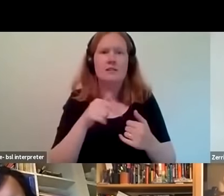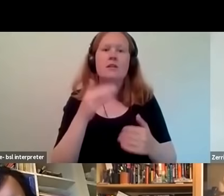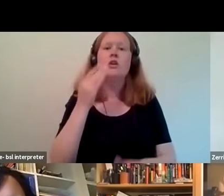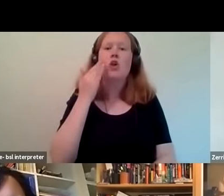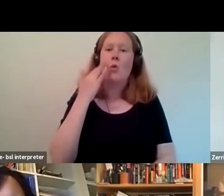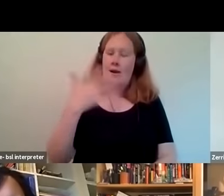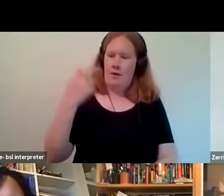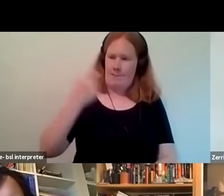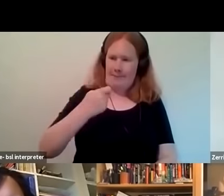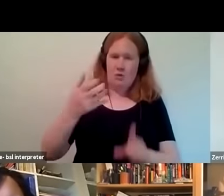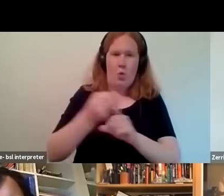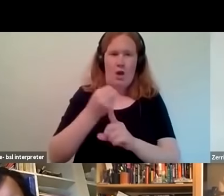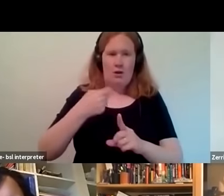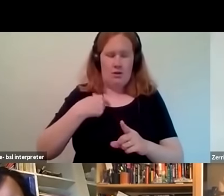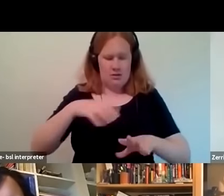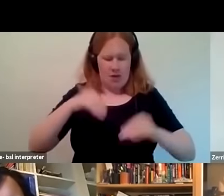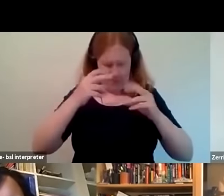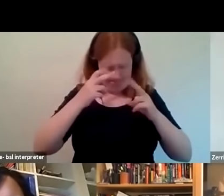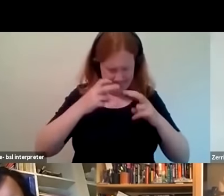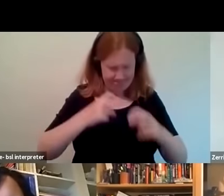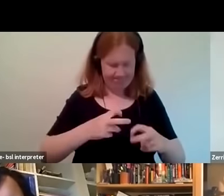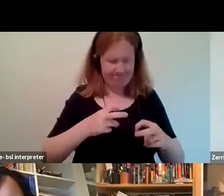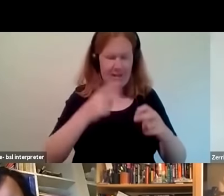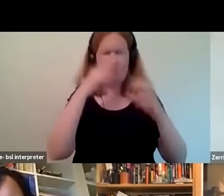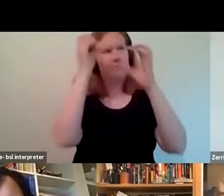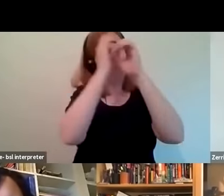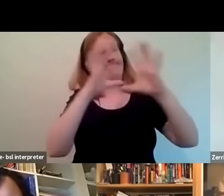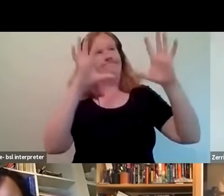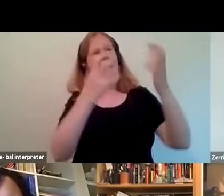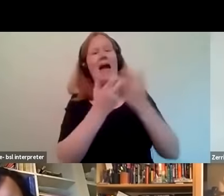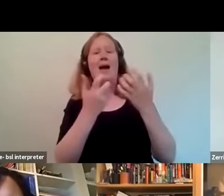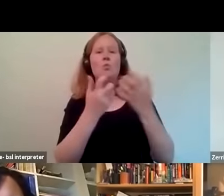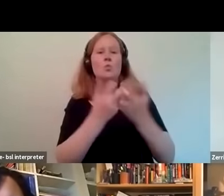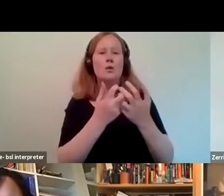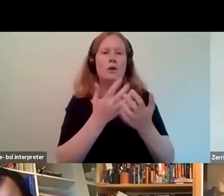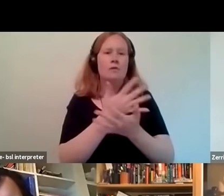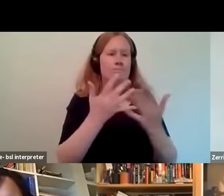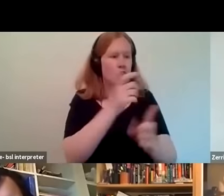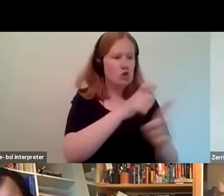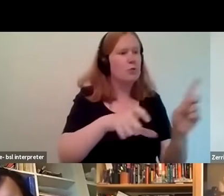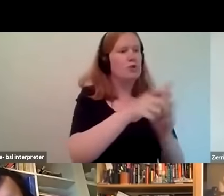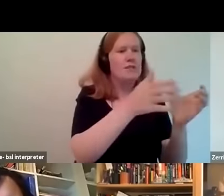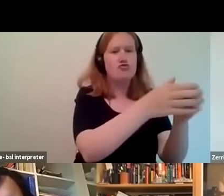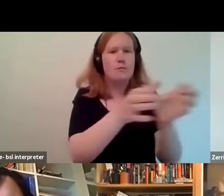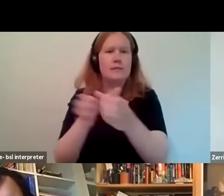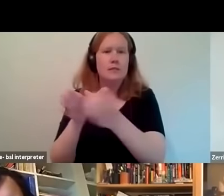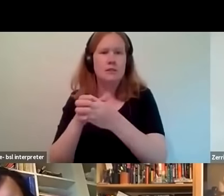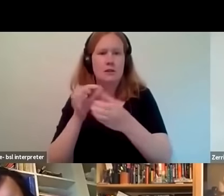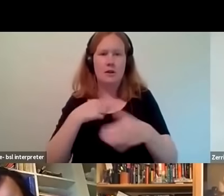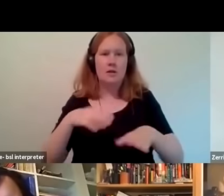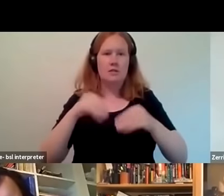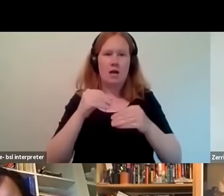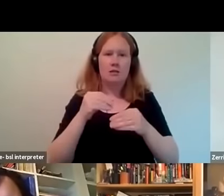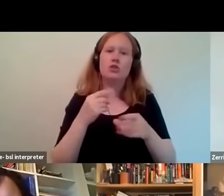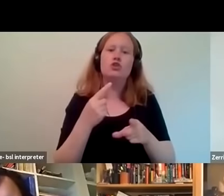look like again through constant consultation with lots of community groups um we started talking about